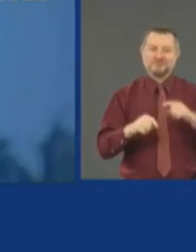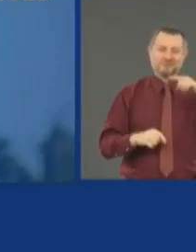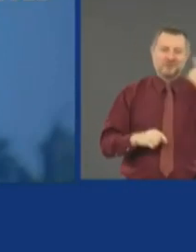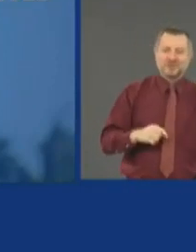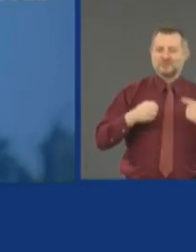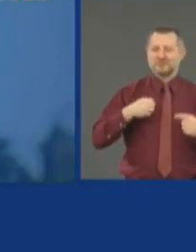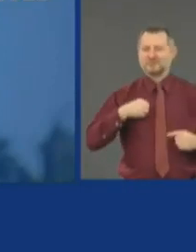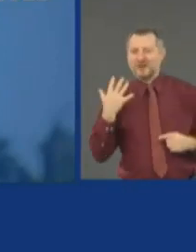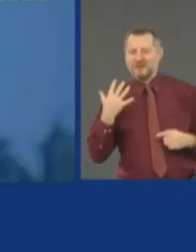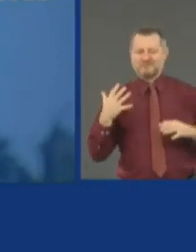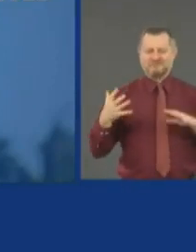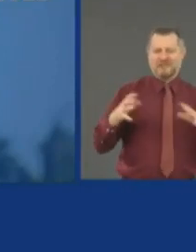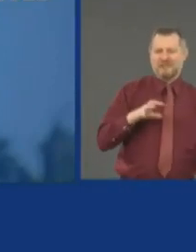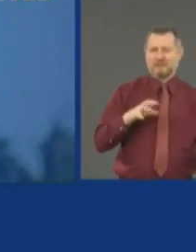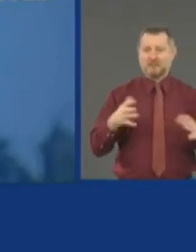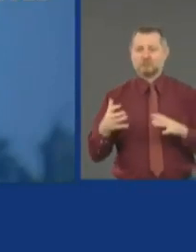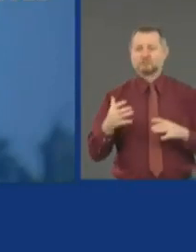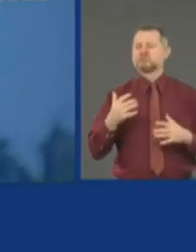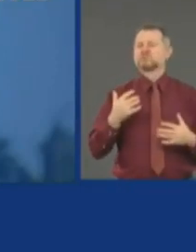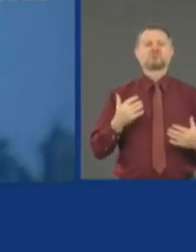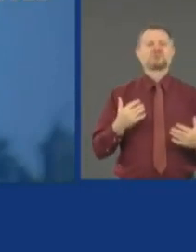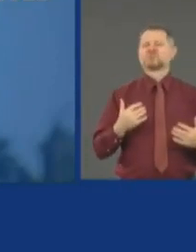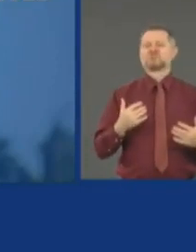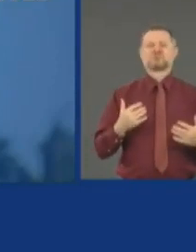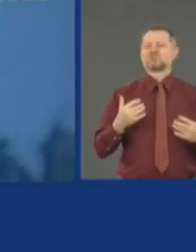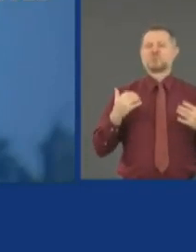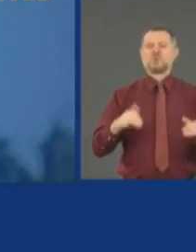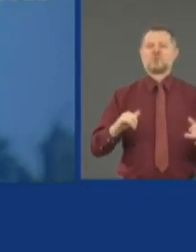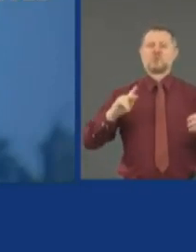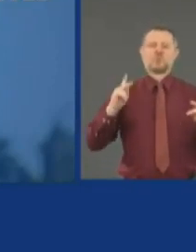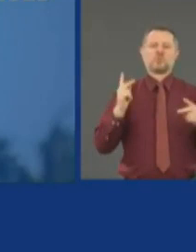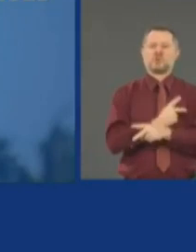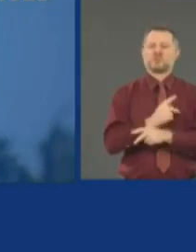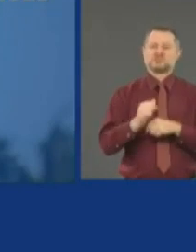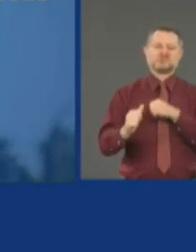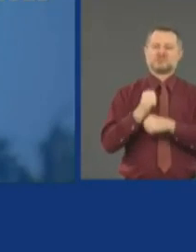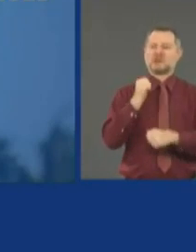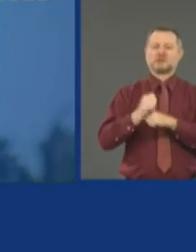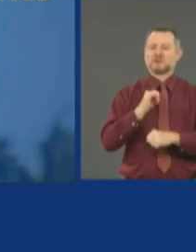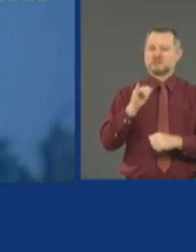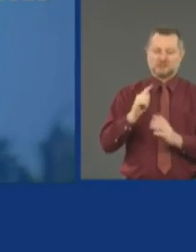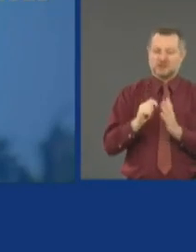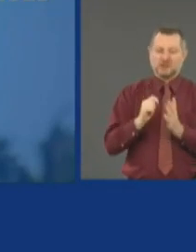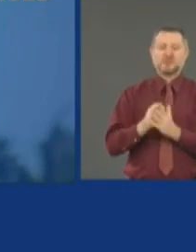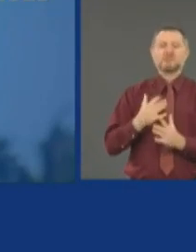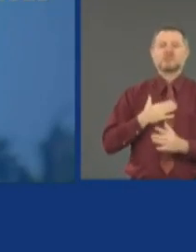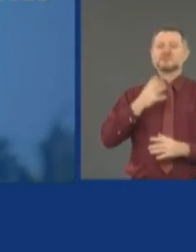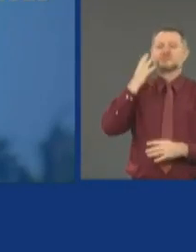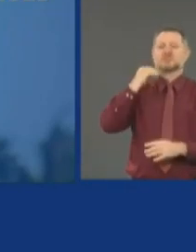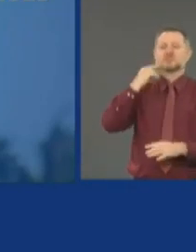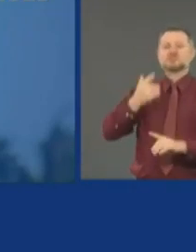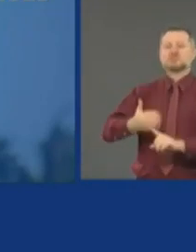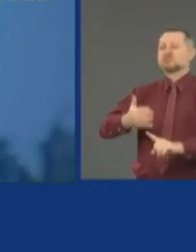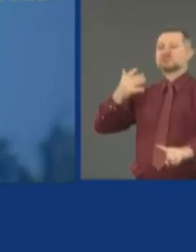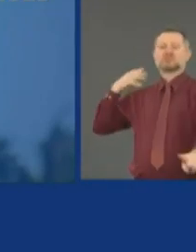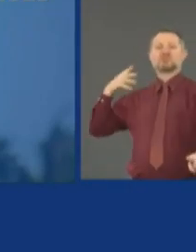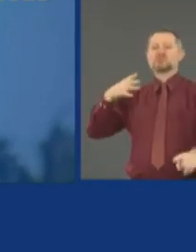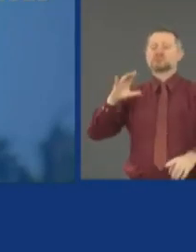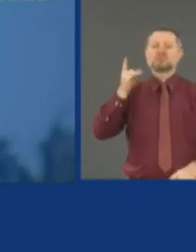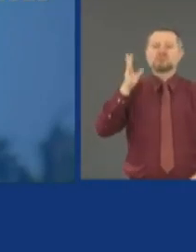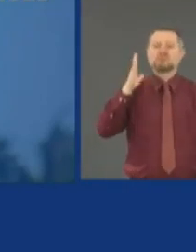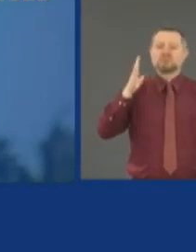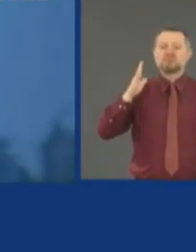as I have ever experienced. So, keep the issues separate, stay smart,